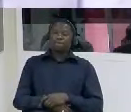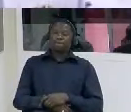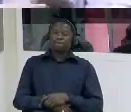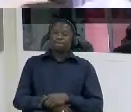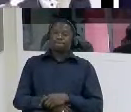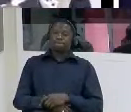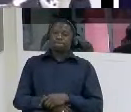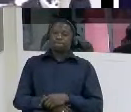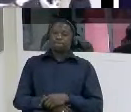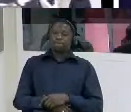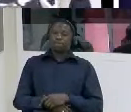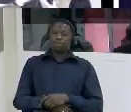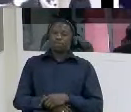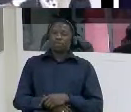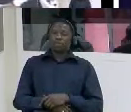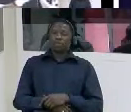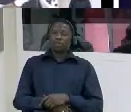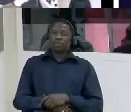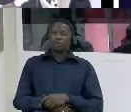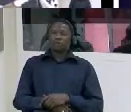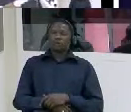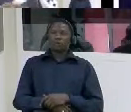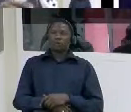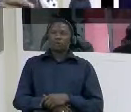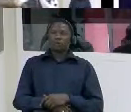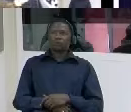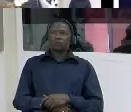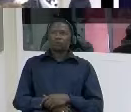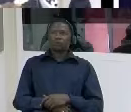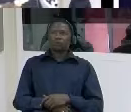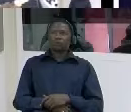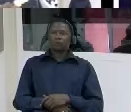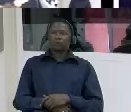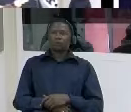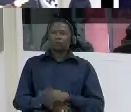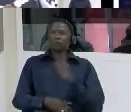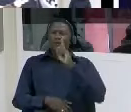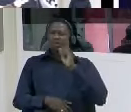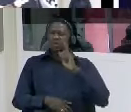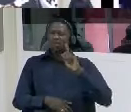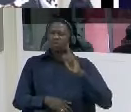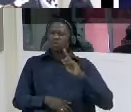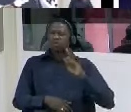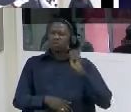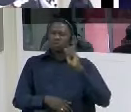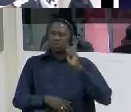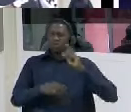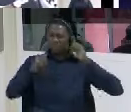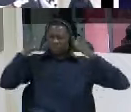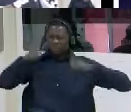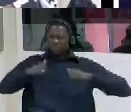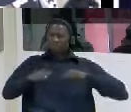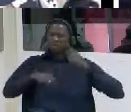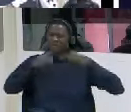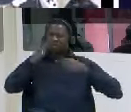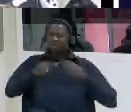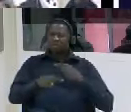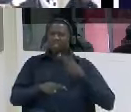and um what happened um after the trial within a trial what was the determination